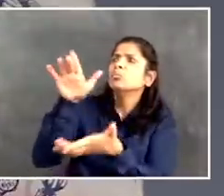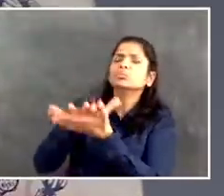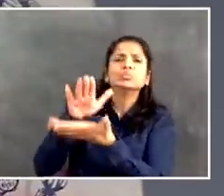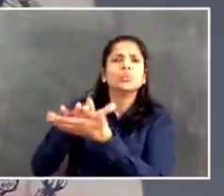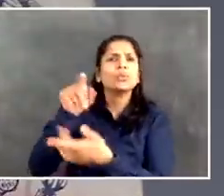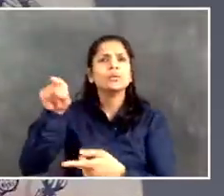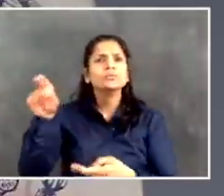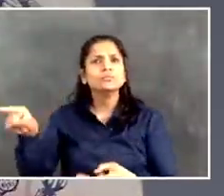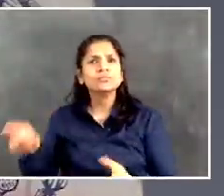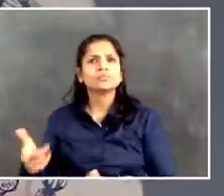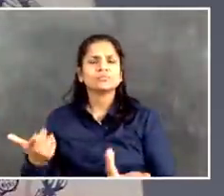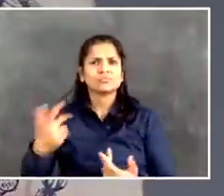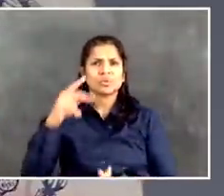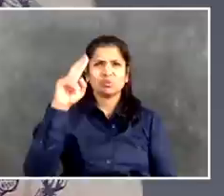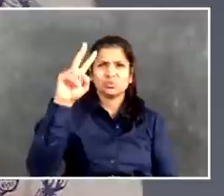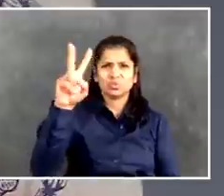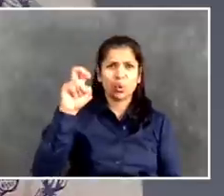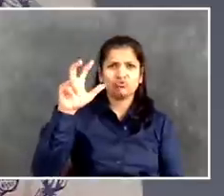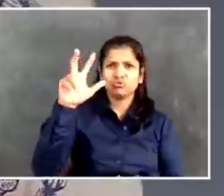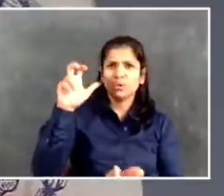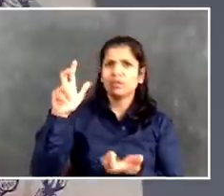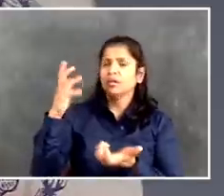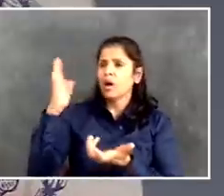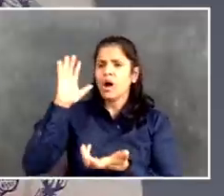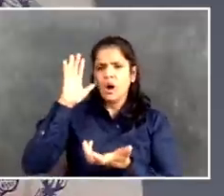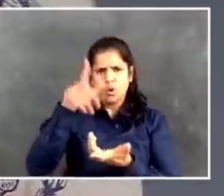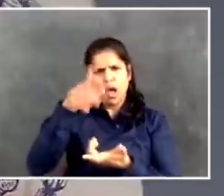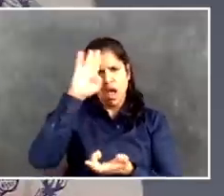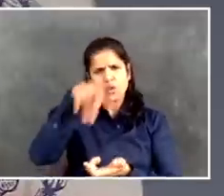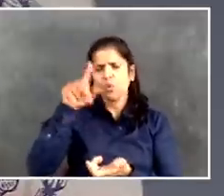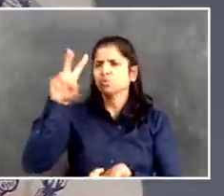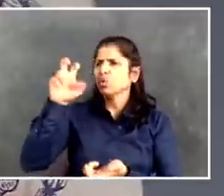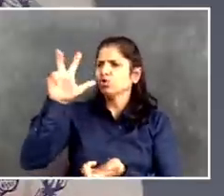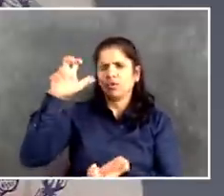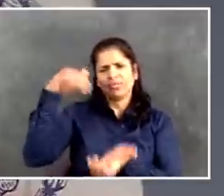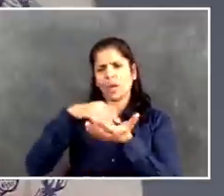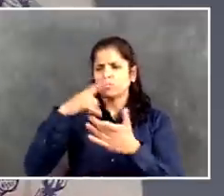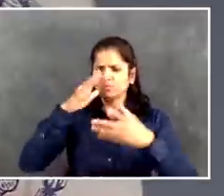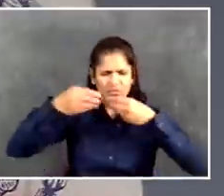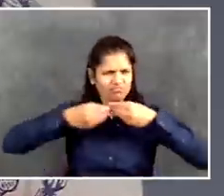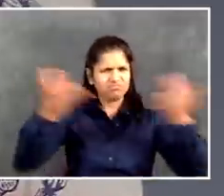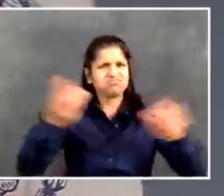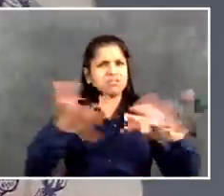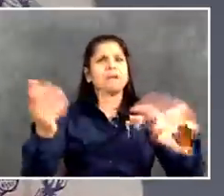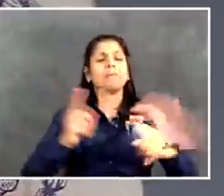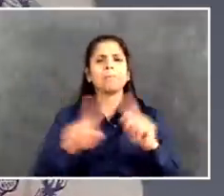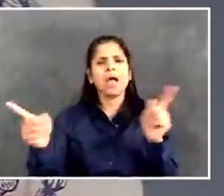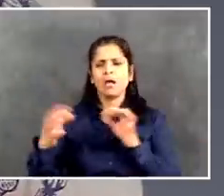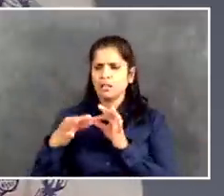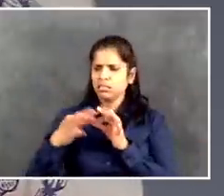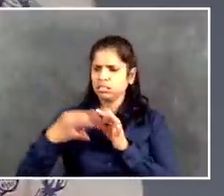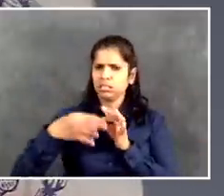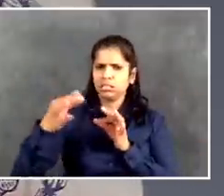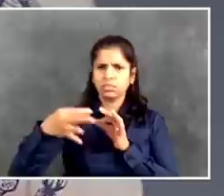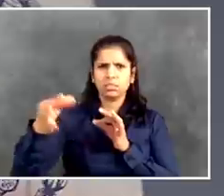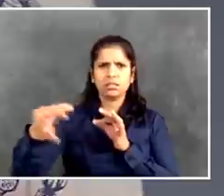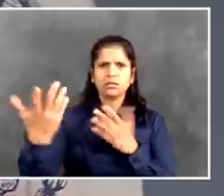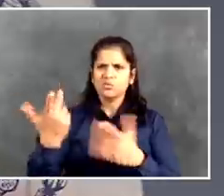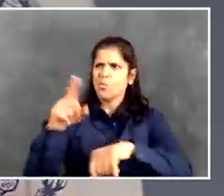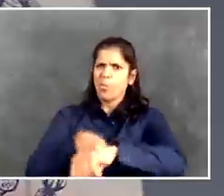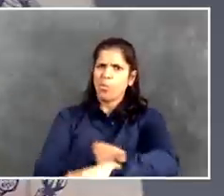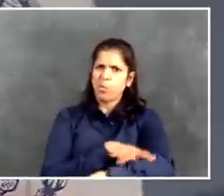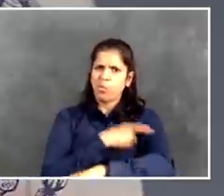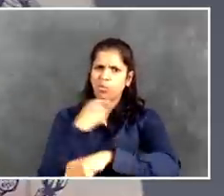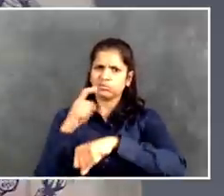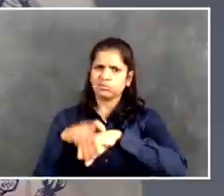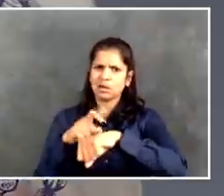through why it's taking, you know, so long to get these devices to families. And then the second question, you